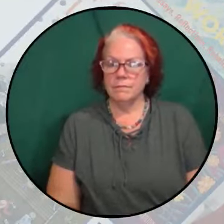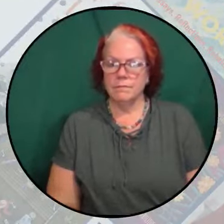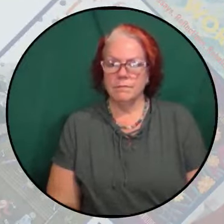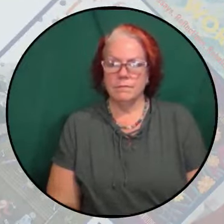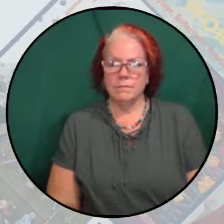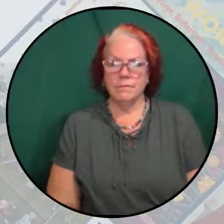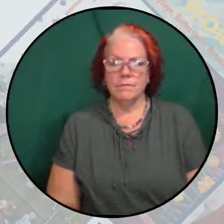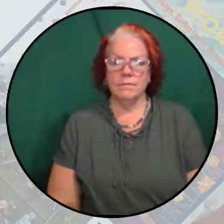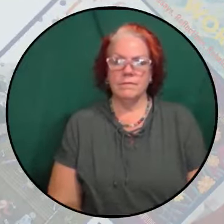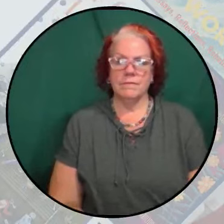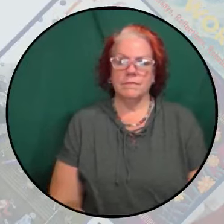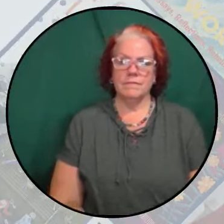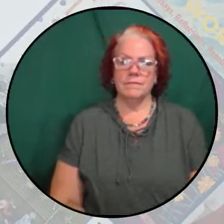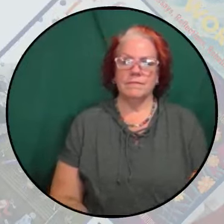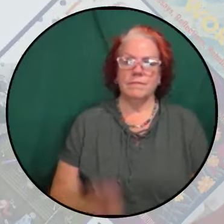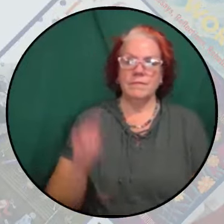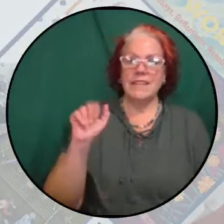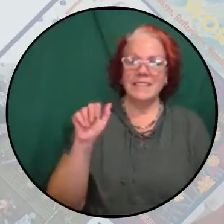Nadine, you're muted.